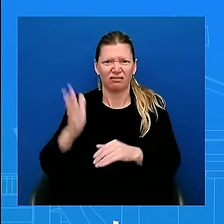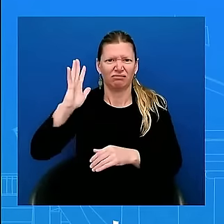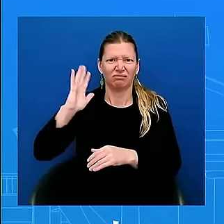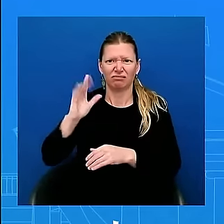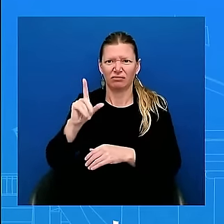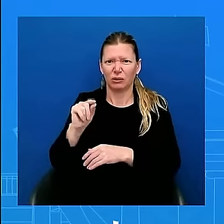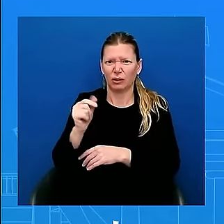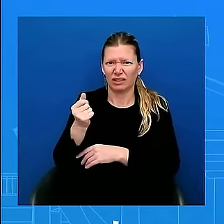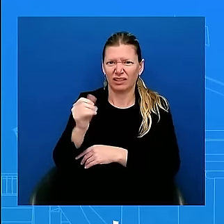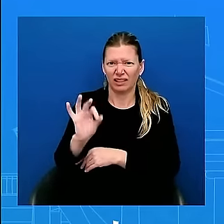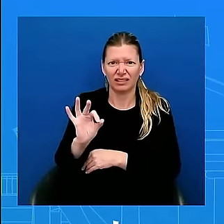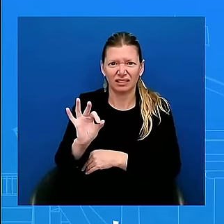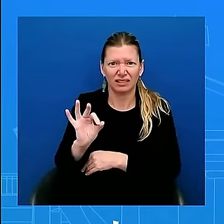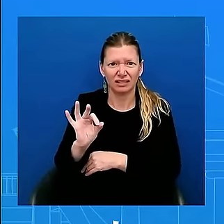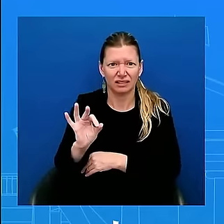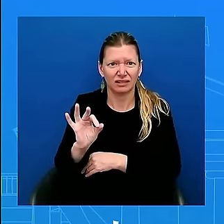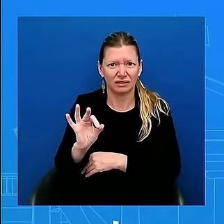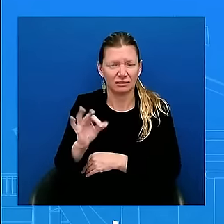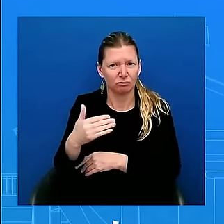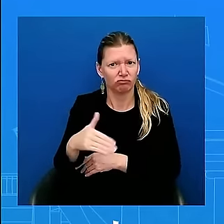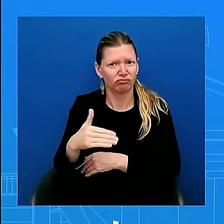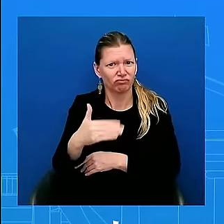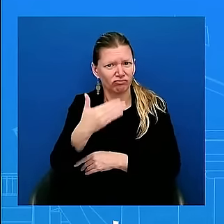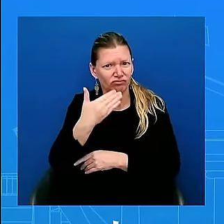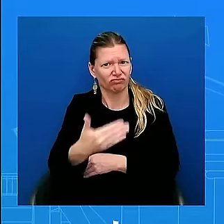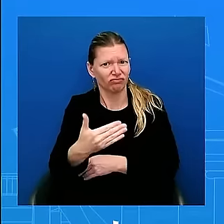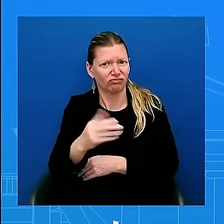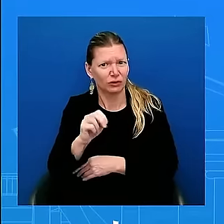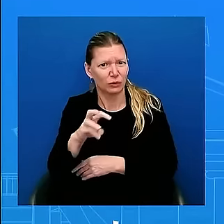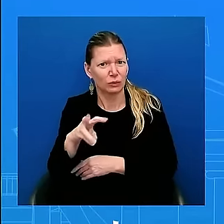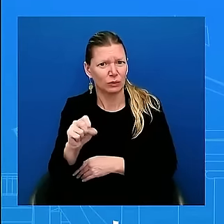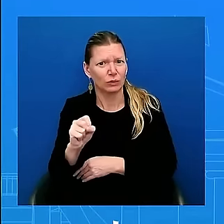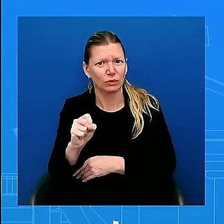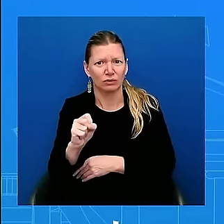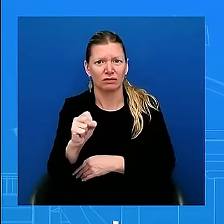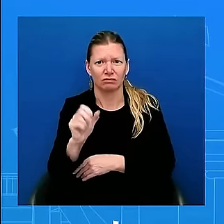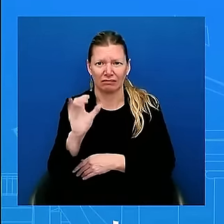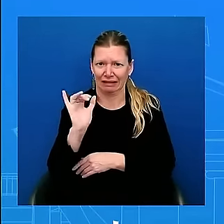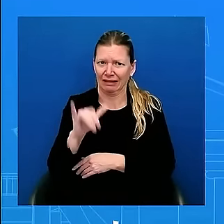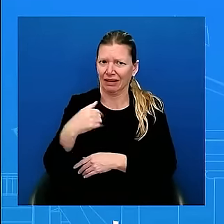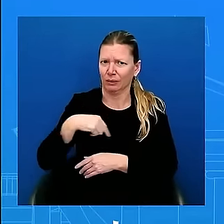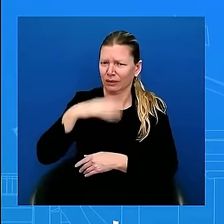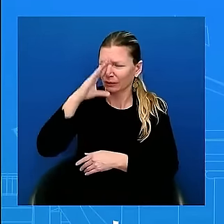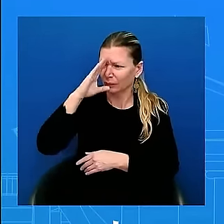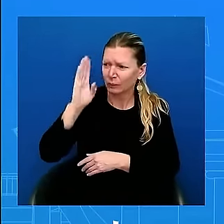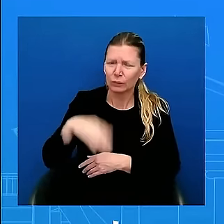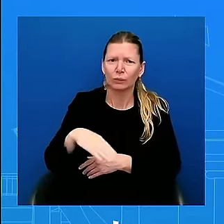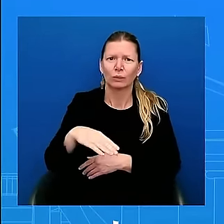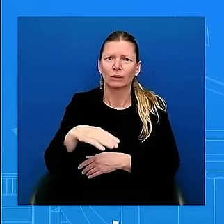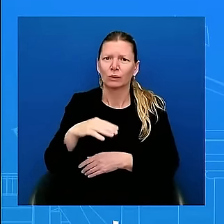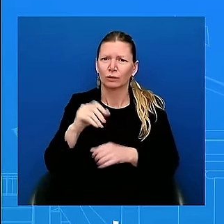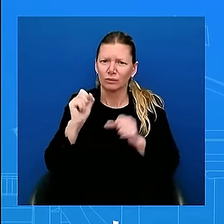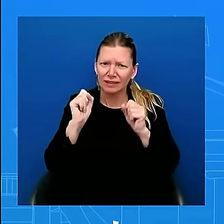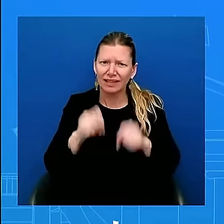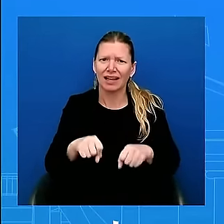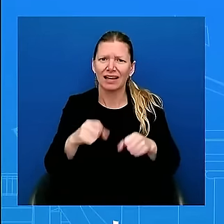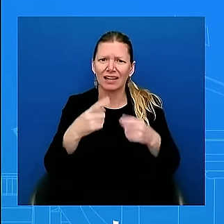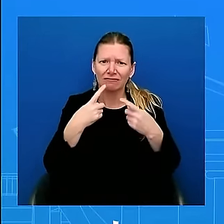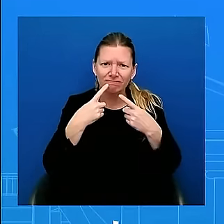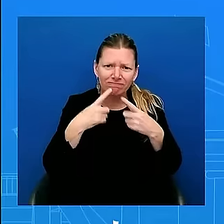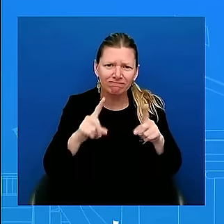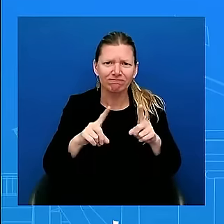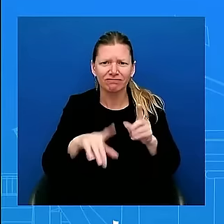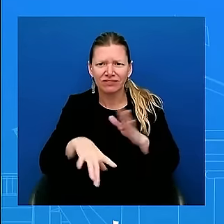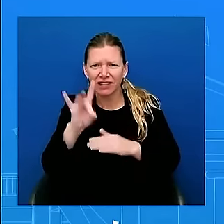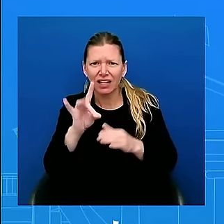the only way to bring lasting solutions to secure the border and to begin to fix the broken immigration system